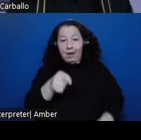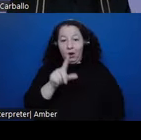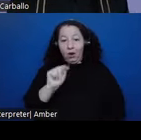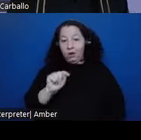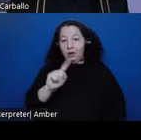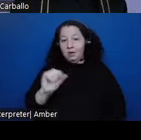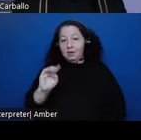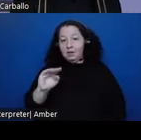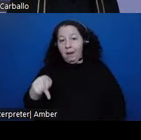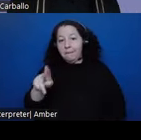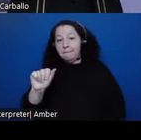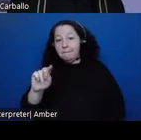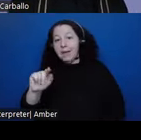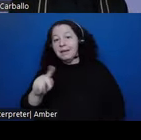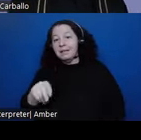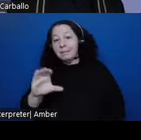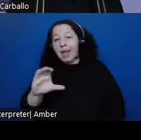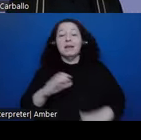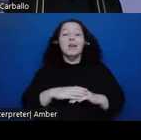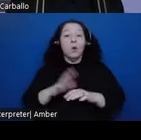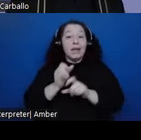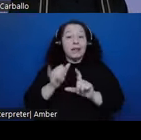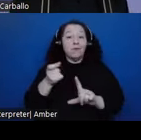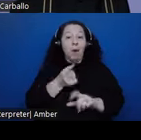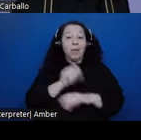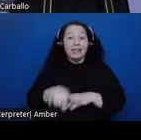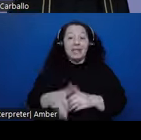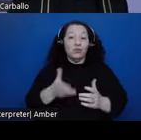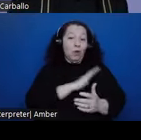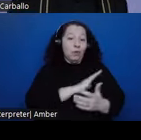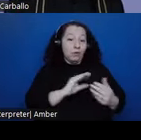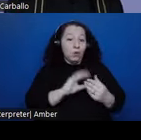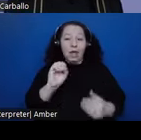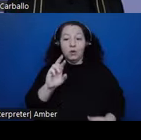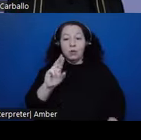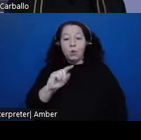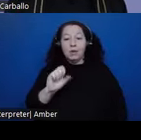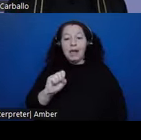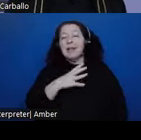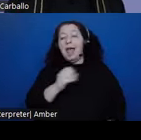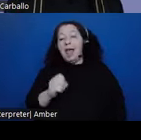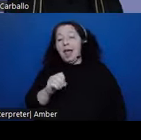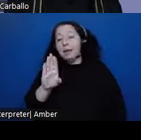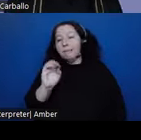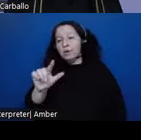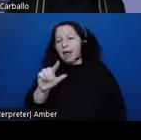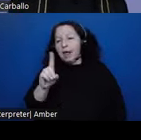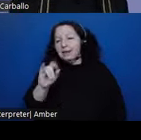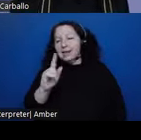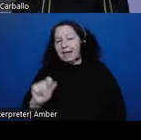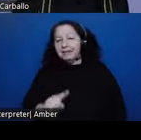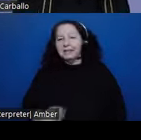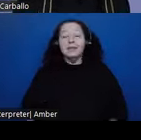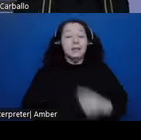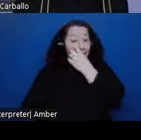But we do get that from the conquistador accounts, like Cortez's and Bernal Diaz. We also get that in native documents like this one, the